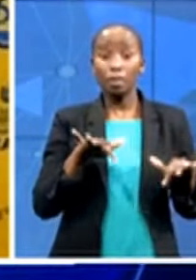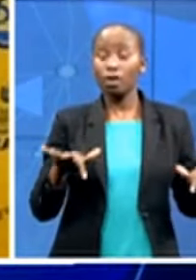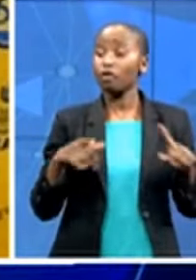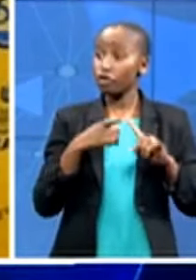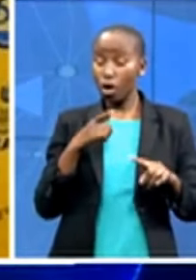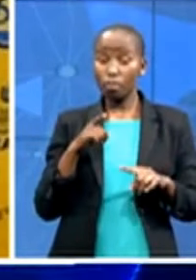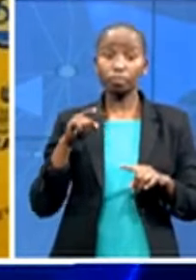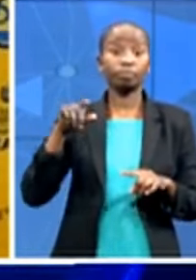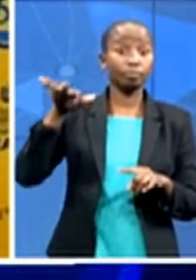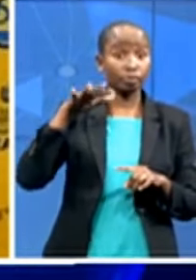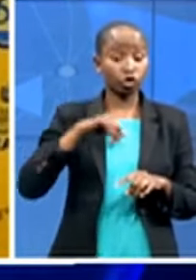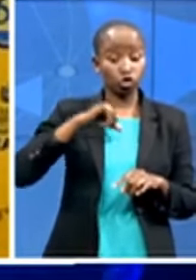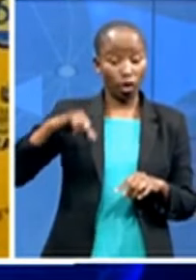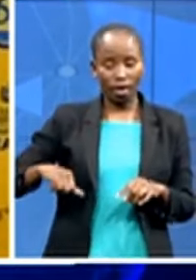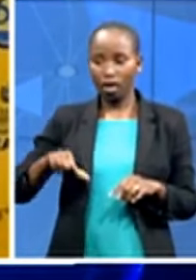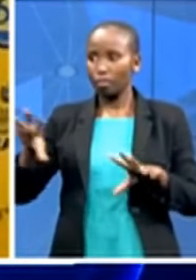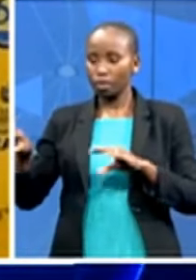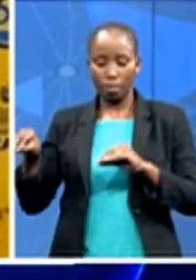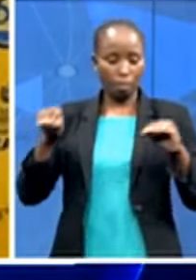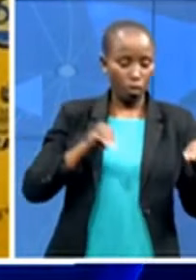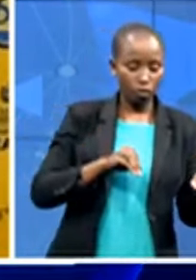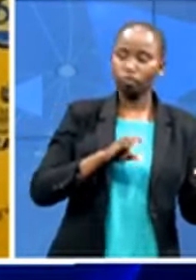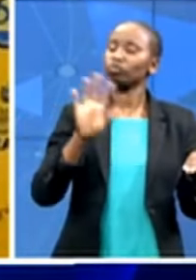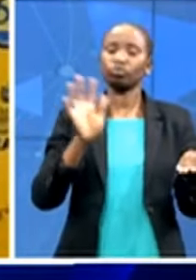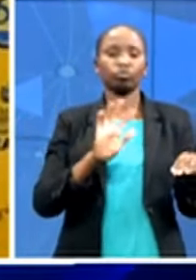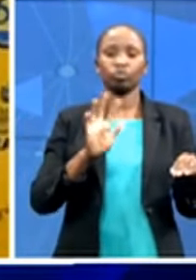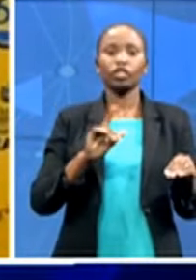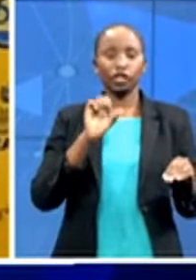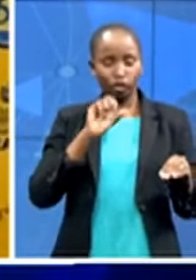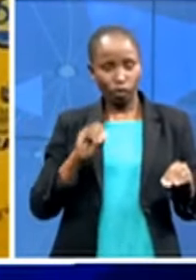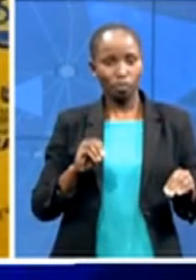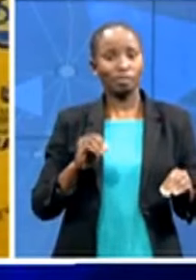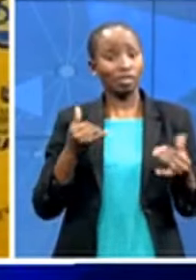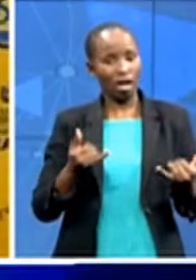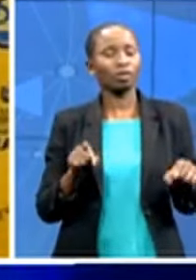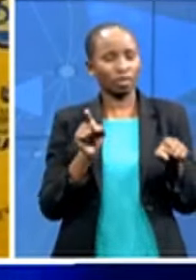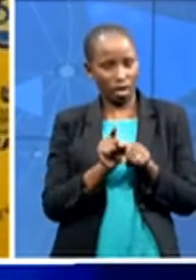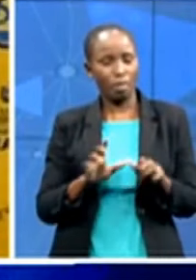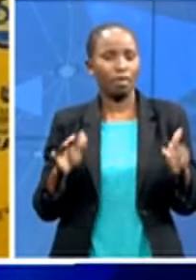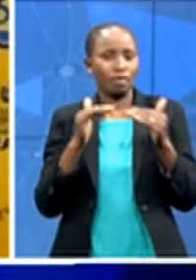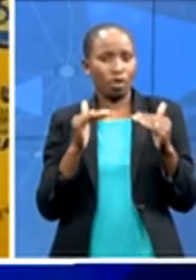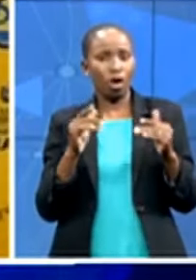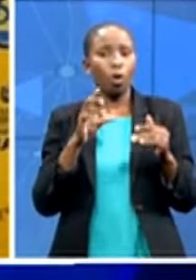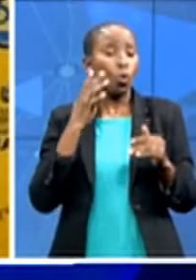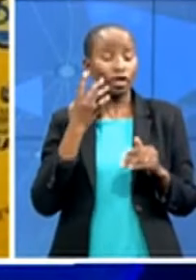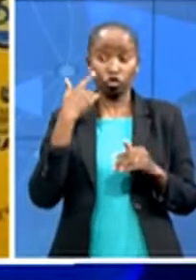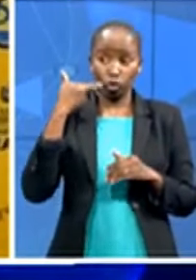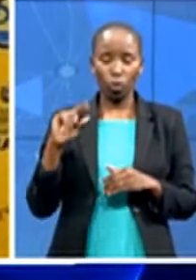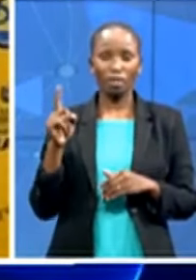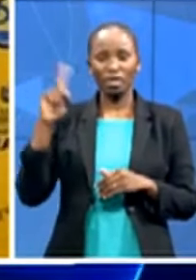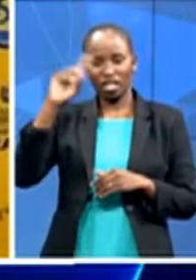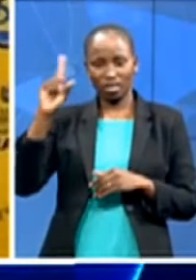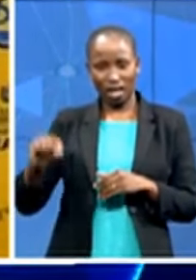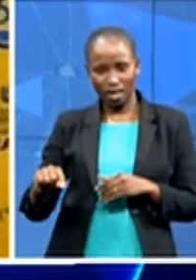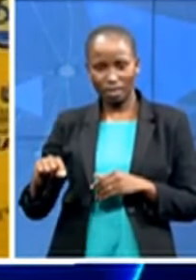so they were quarantined outside and equally when we look at italy when they put the country on hard lockdown the